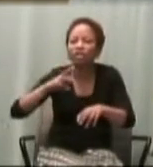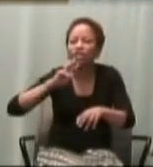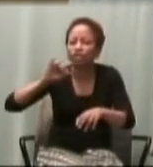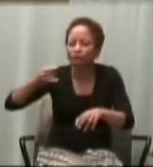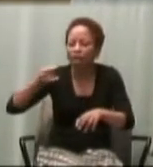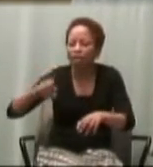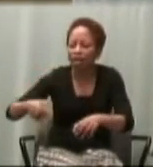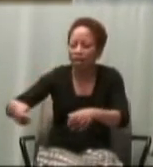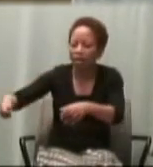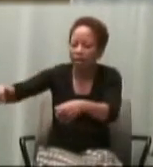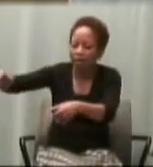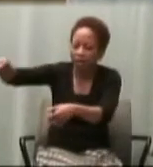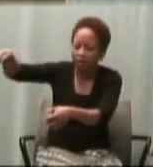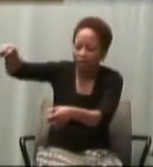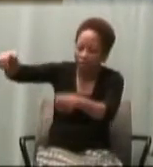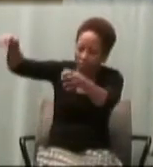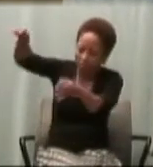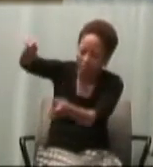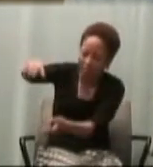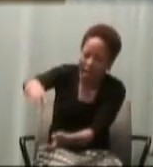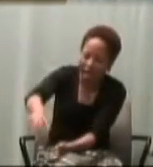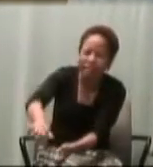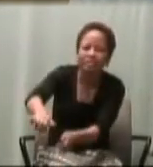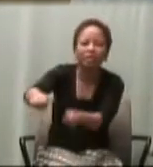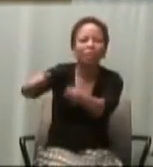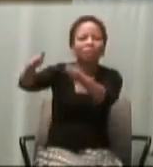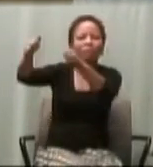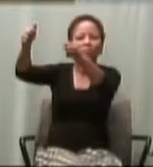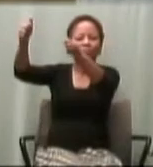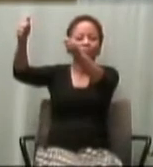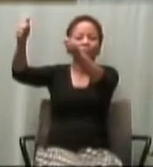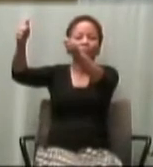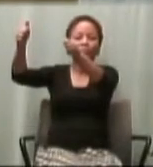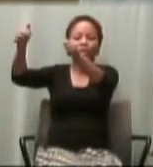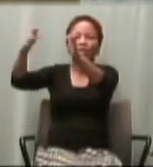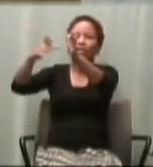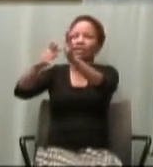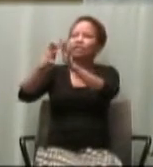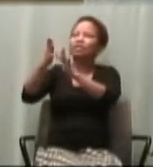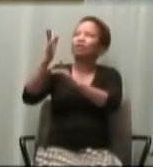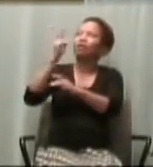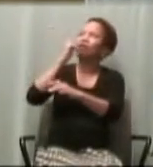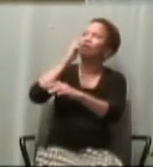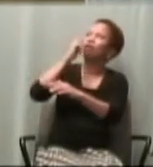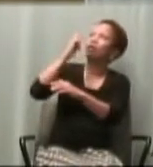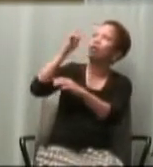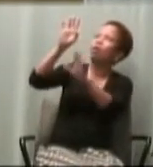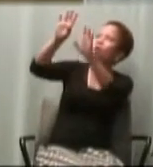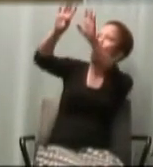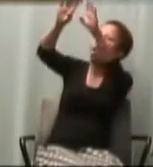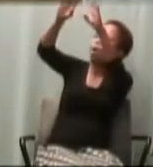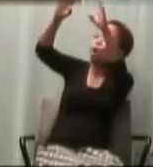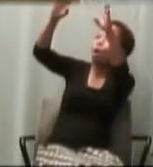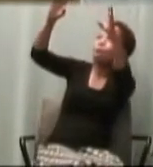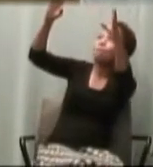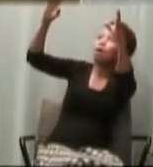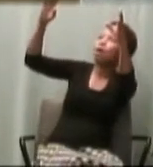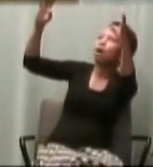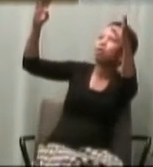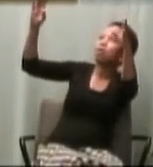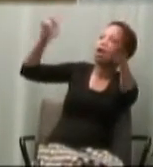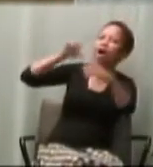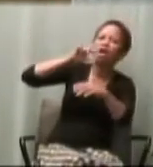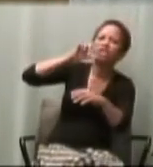No sooner had he come up out of the water than he saw the heavens torn apart and the spirit like a